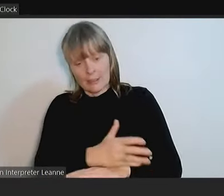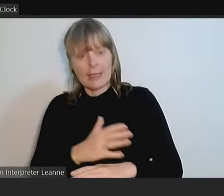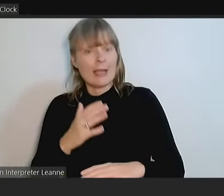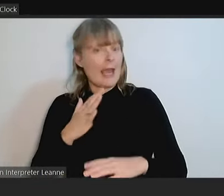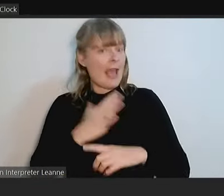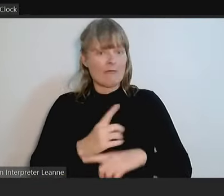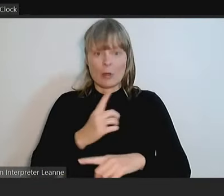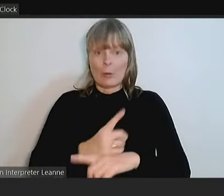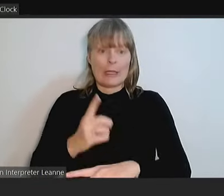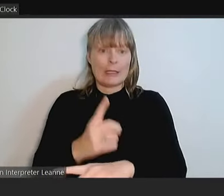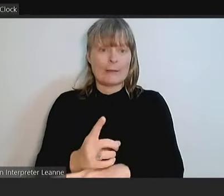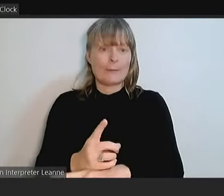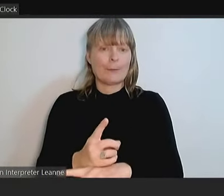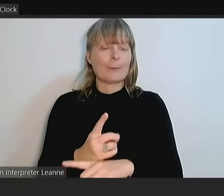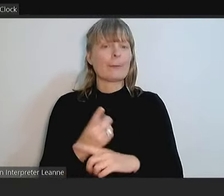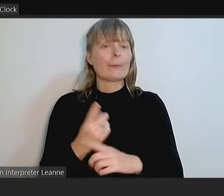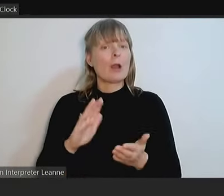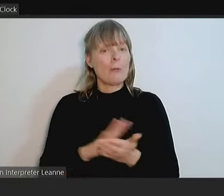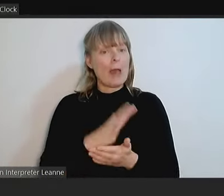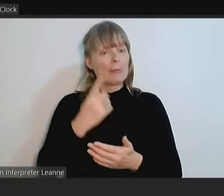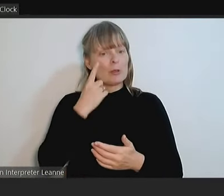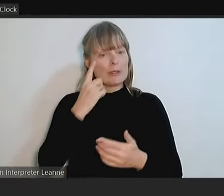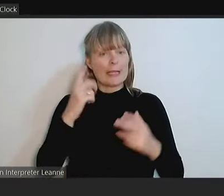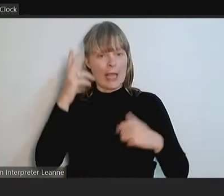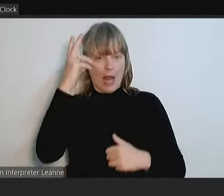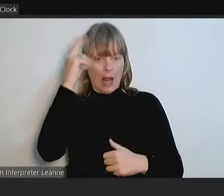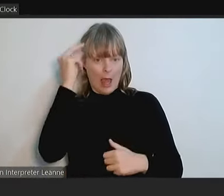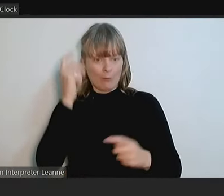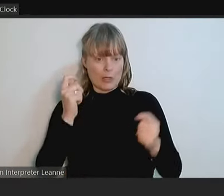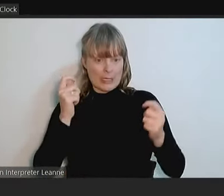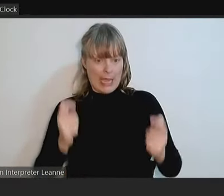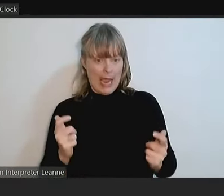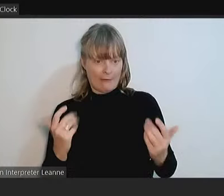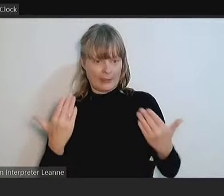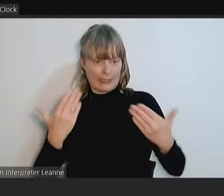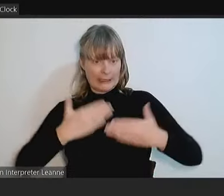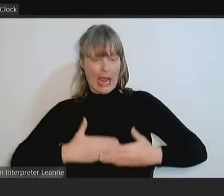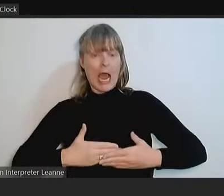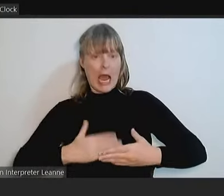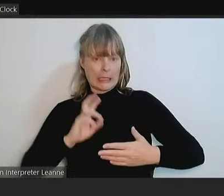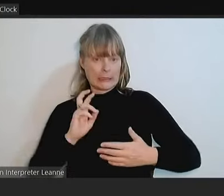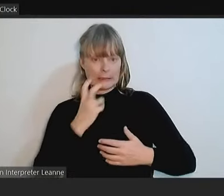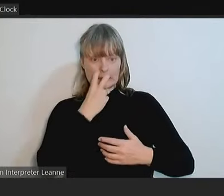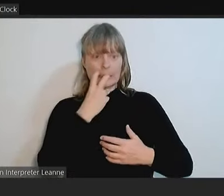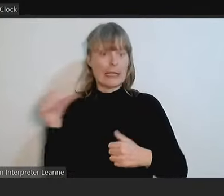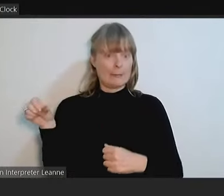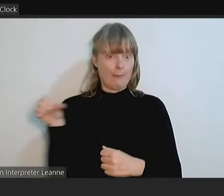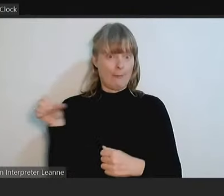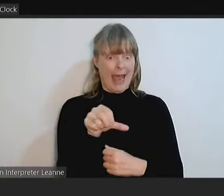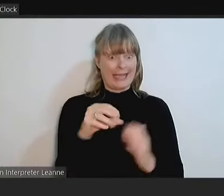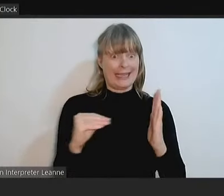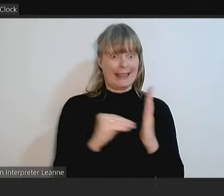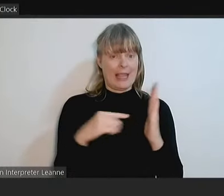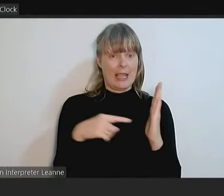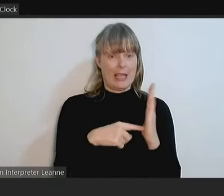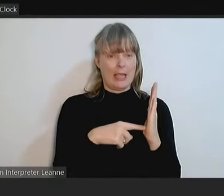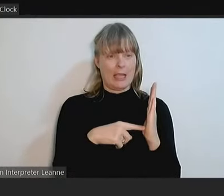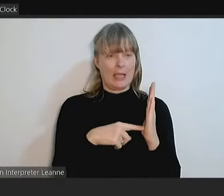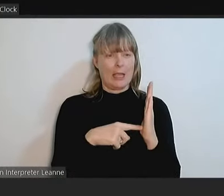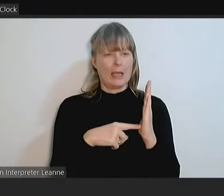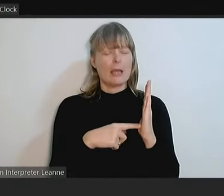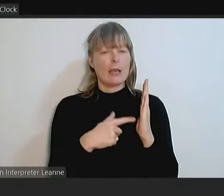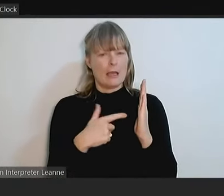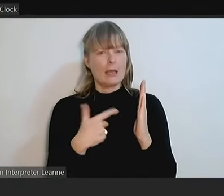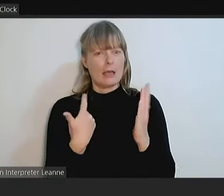see things like libraries after dark make it back in there. And particularly I think with the cost of living crisis, I'm particularly